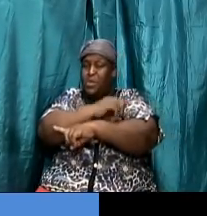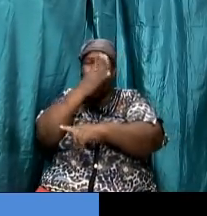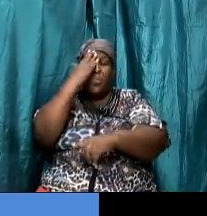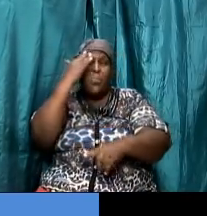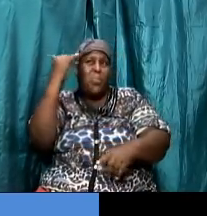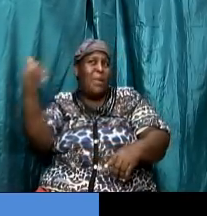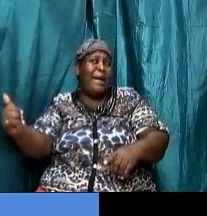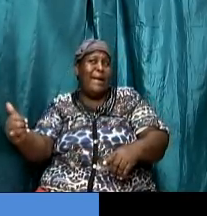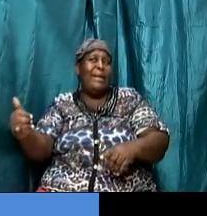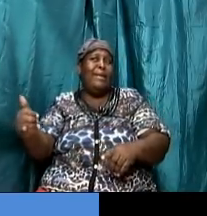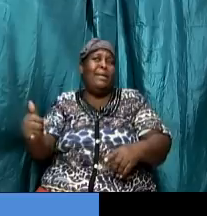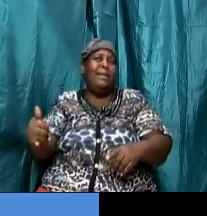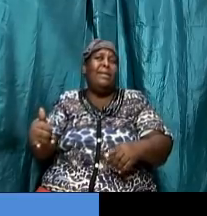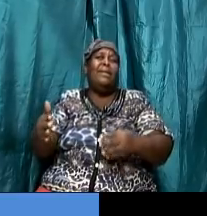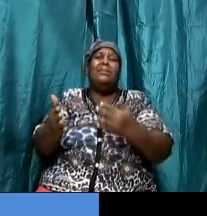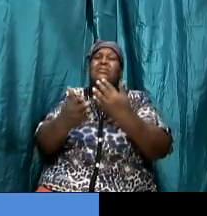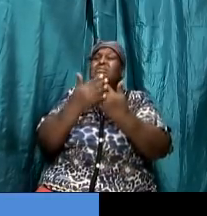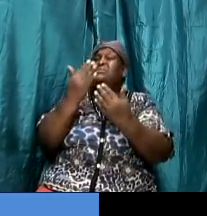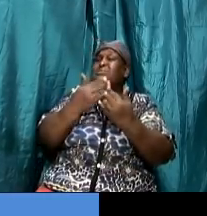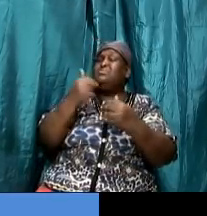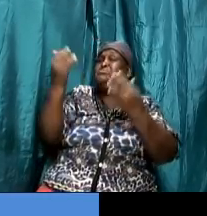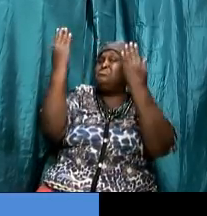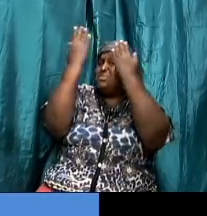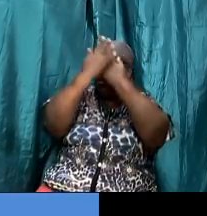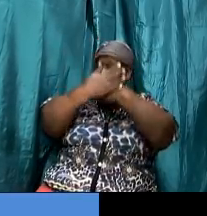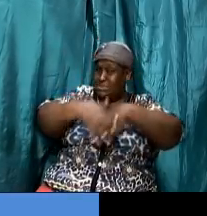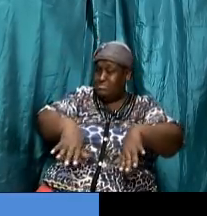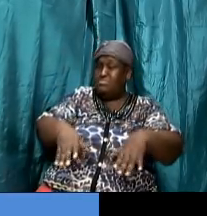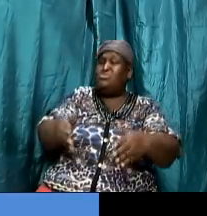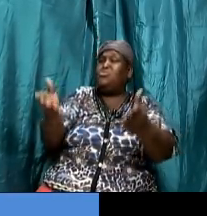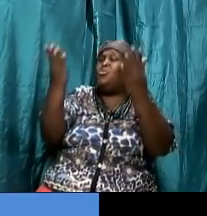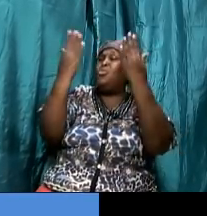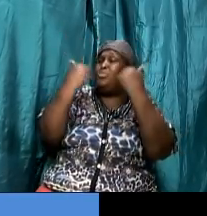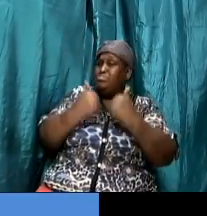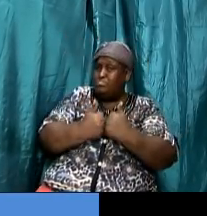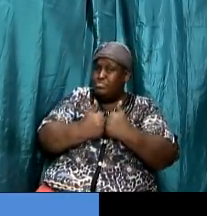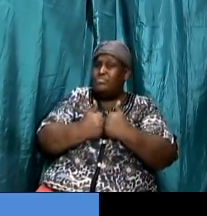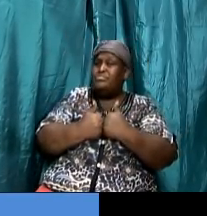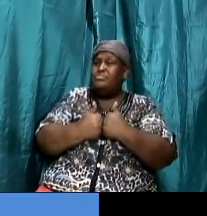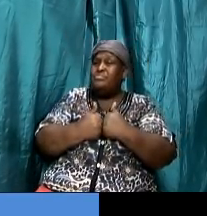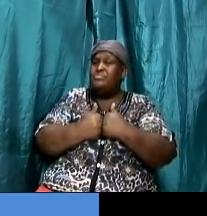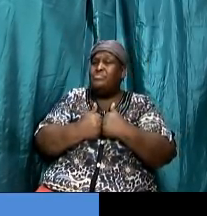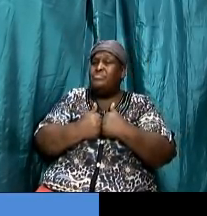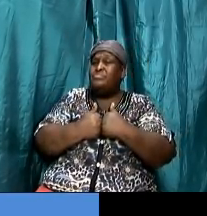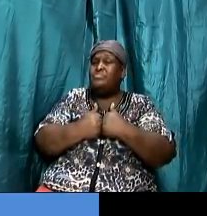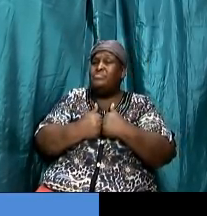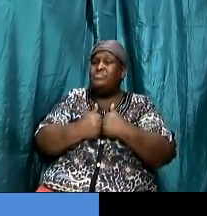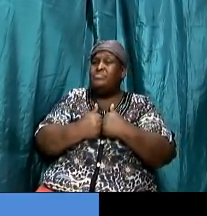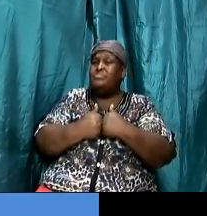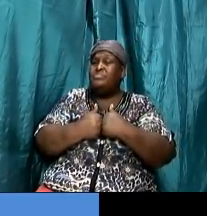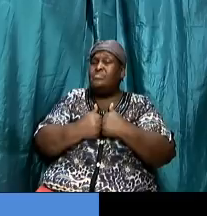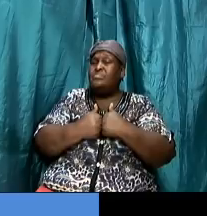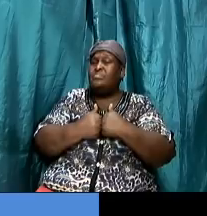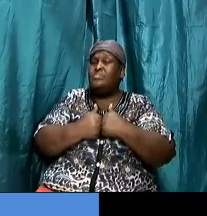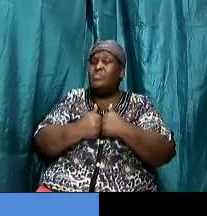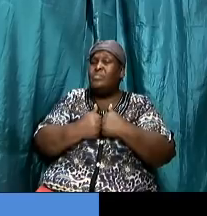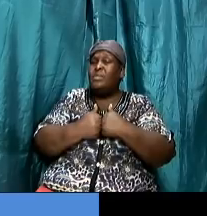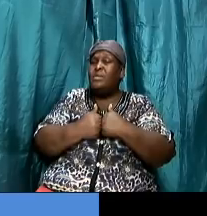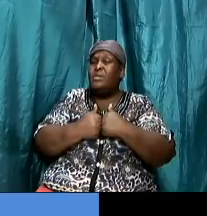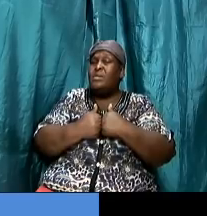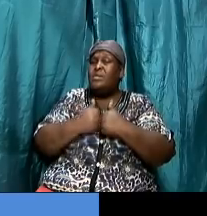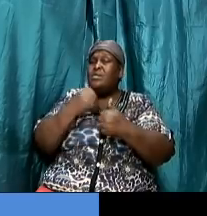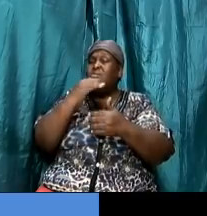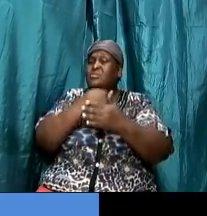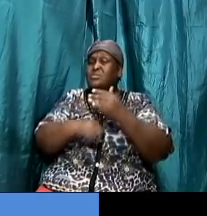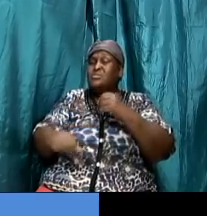because they were simply a shadow of things to come now some persons probably the first time you're hearing this